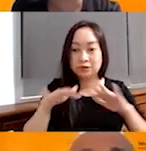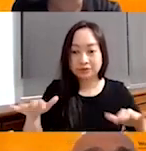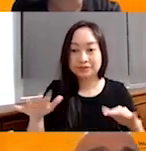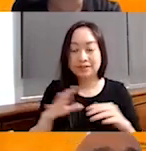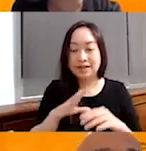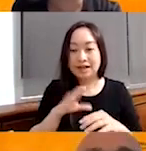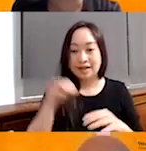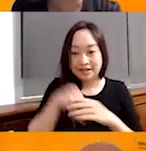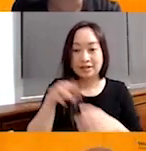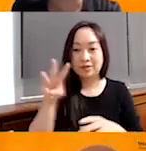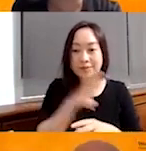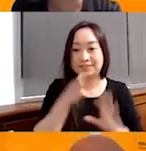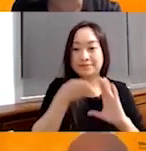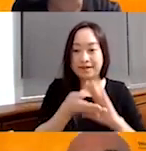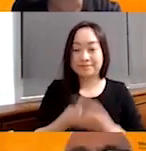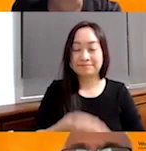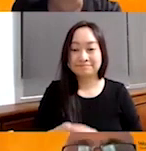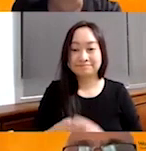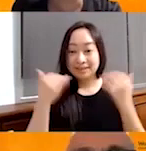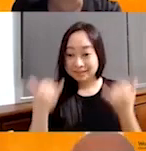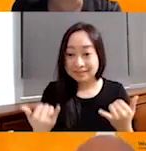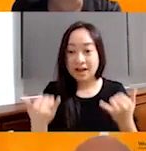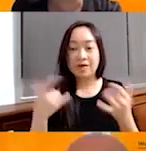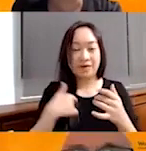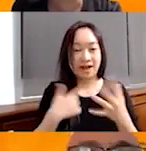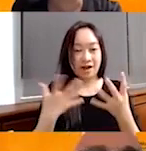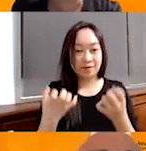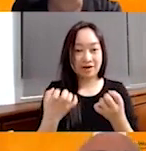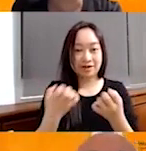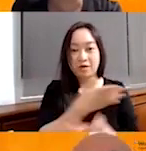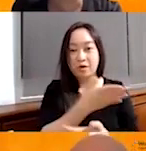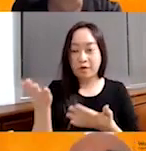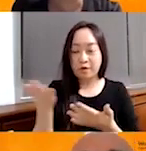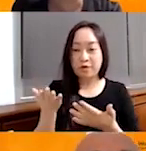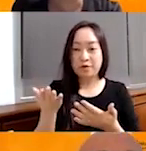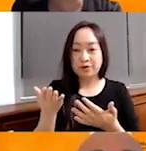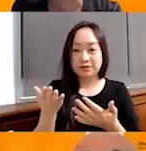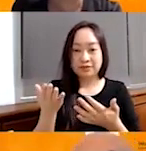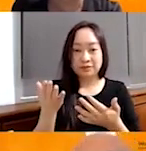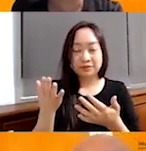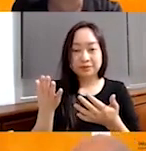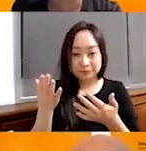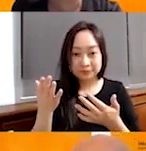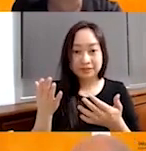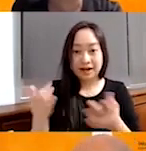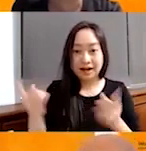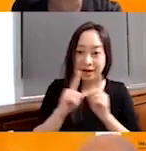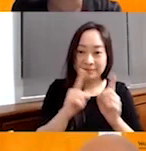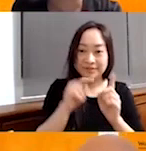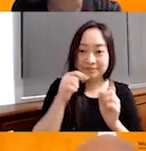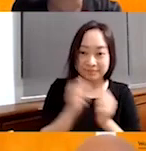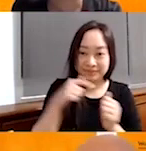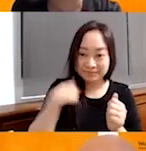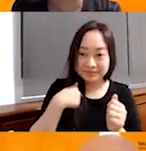West Van. And now I would like to everyone to accompany this trip that we plan to